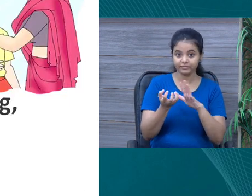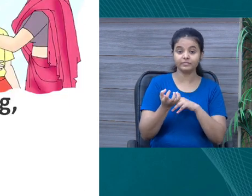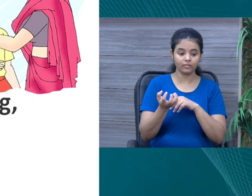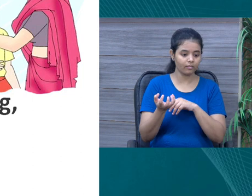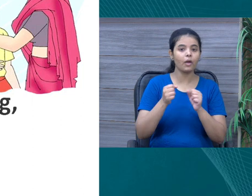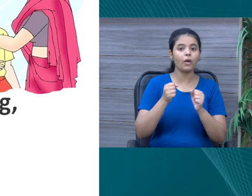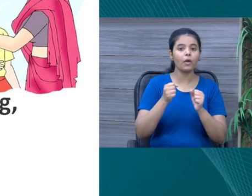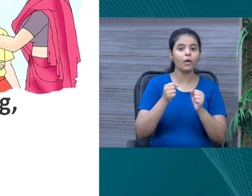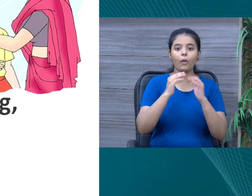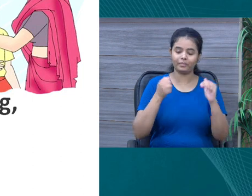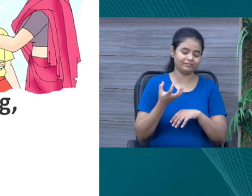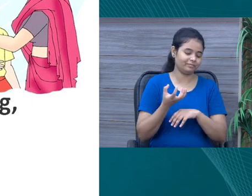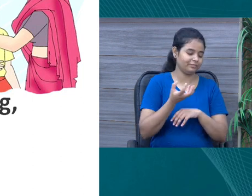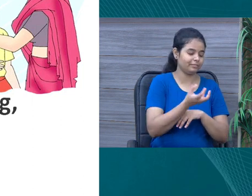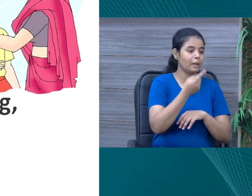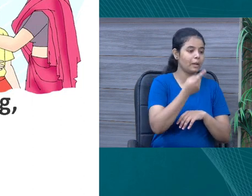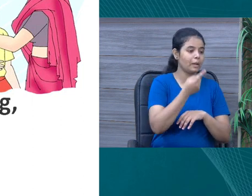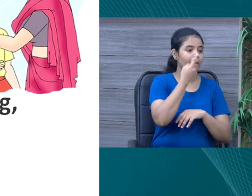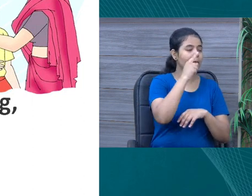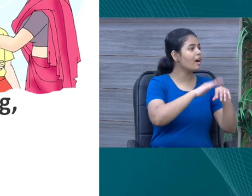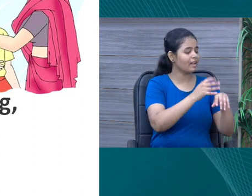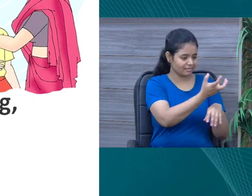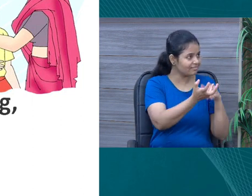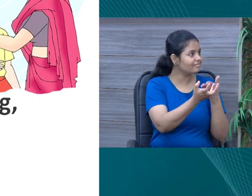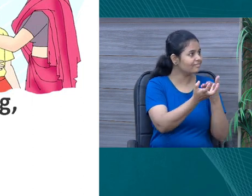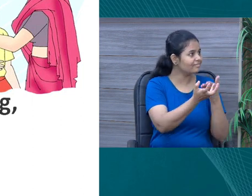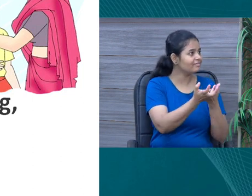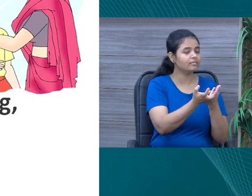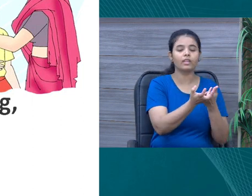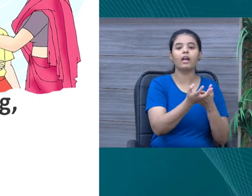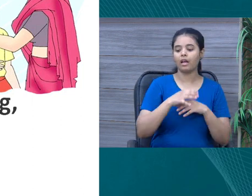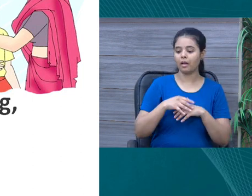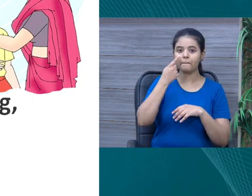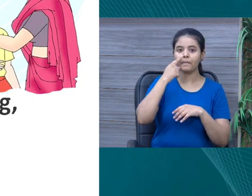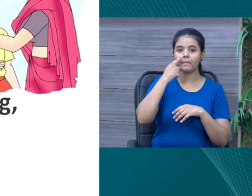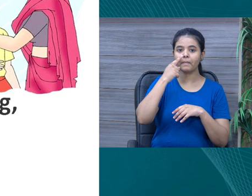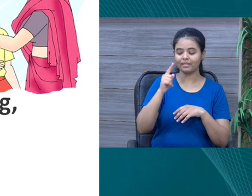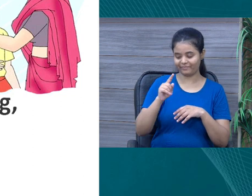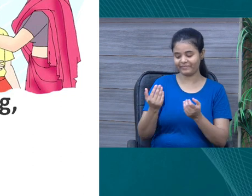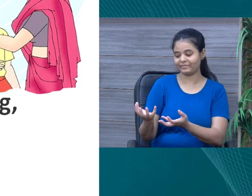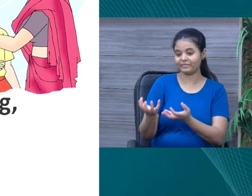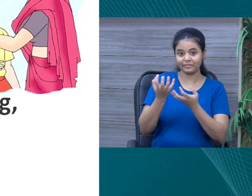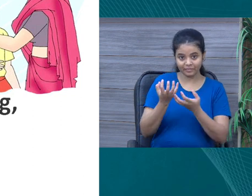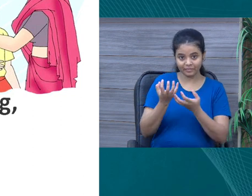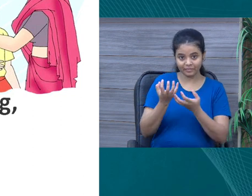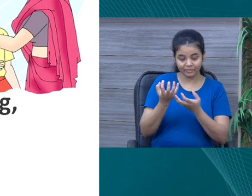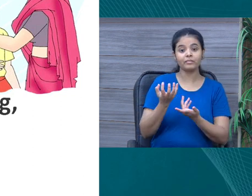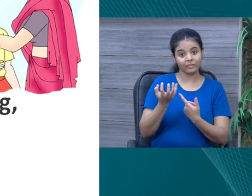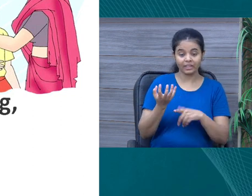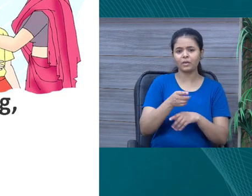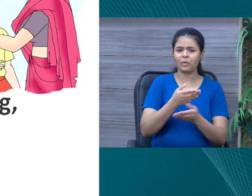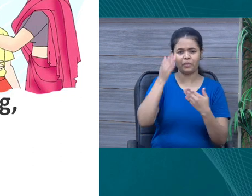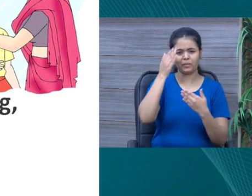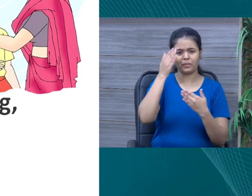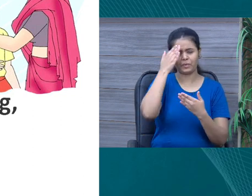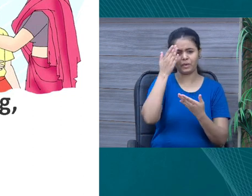Mommy looked at it and then she held it to my ear. Obviously, as a child, the first